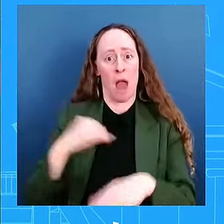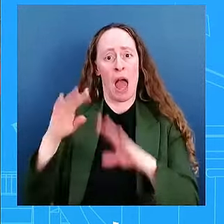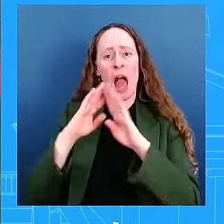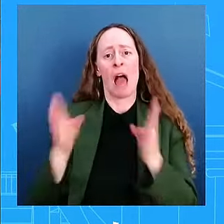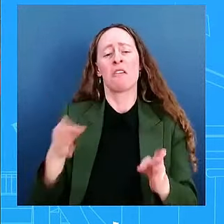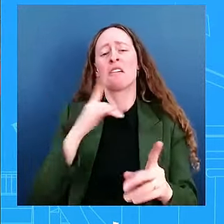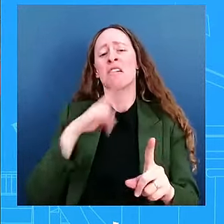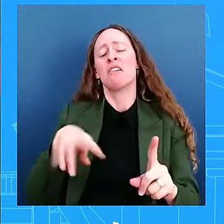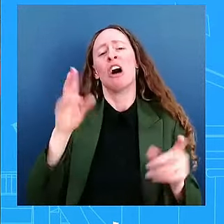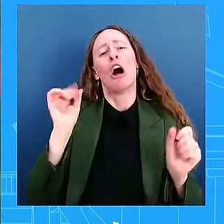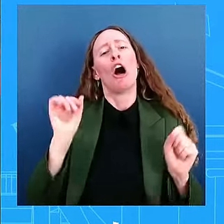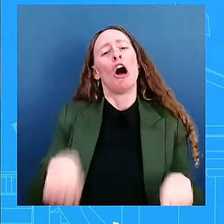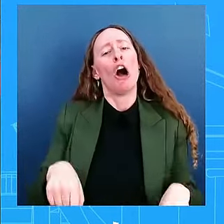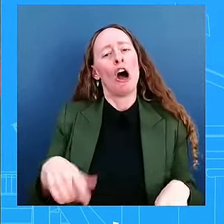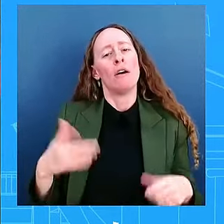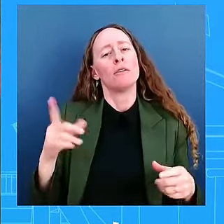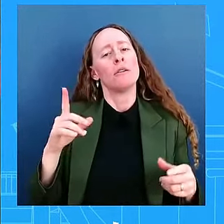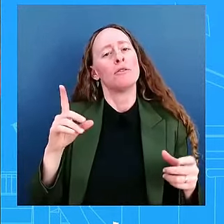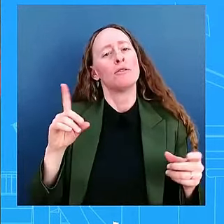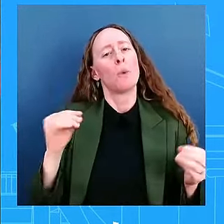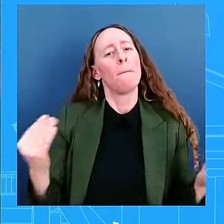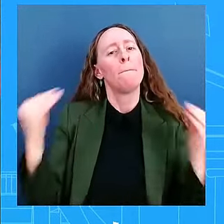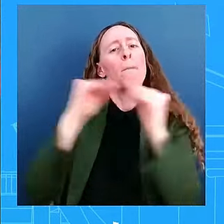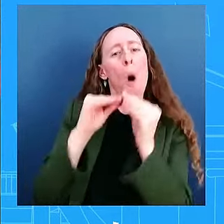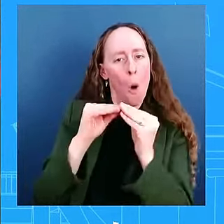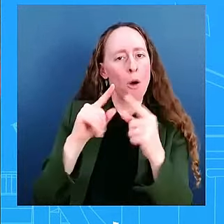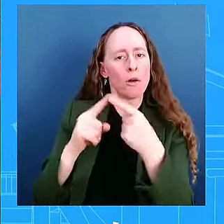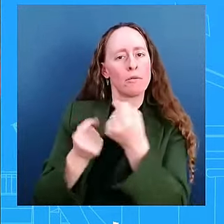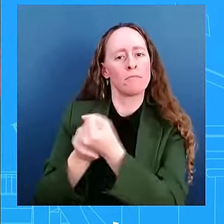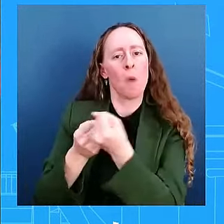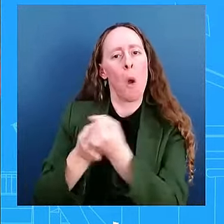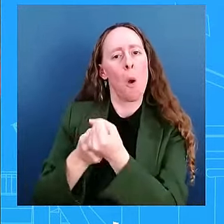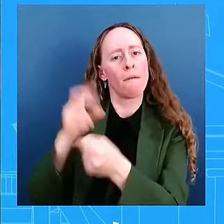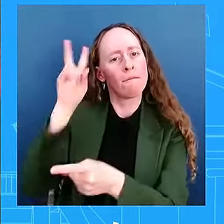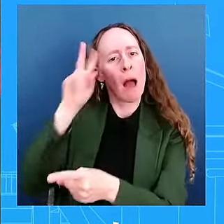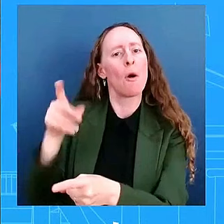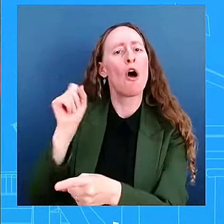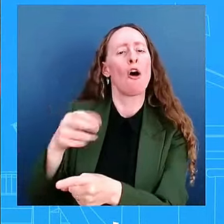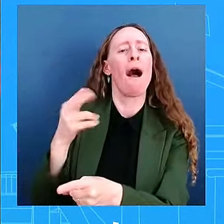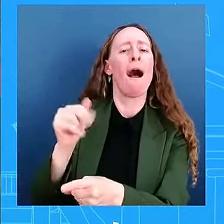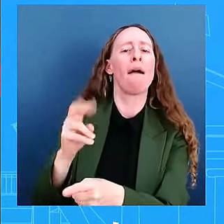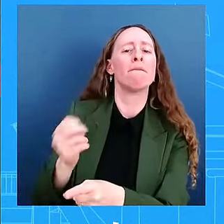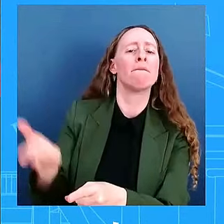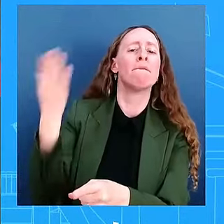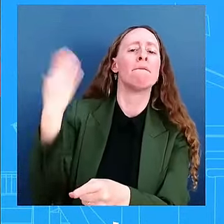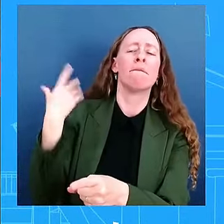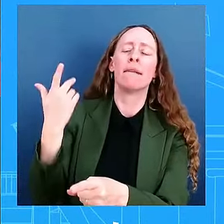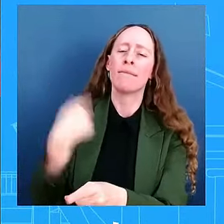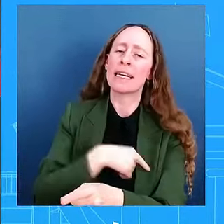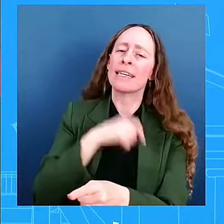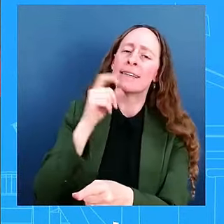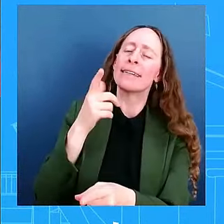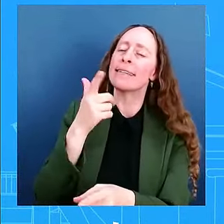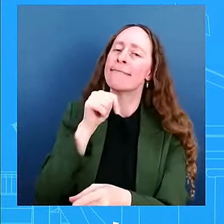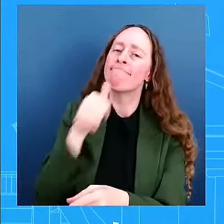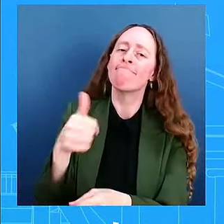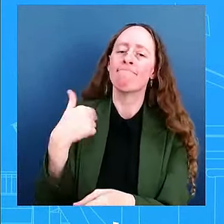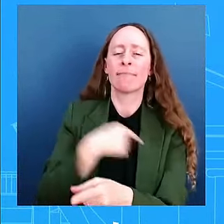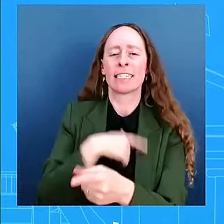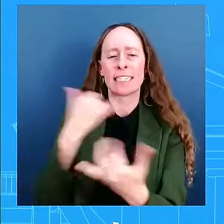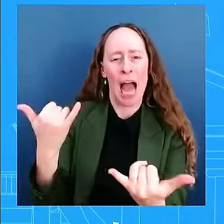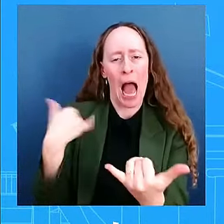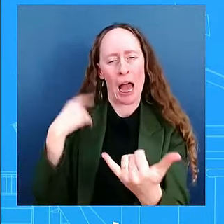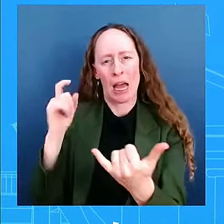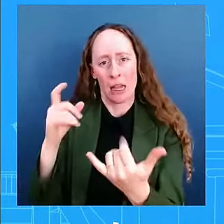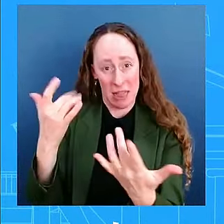we were all united behind the idea she should be successful. We just didn't find the path to do it. Does the President agree? What I will say